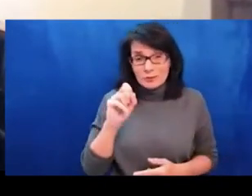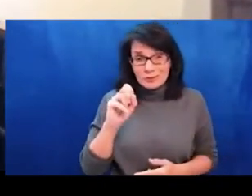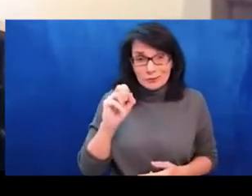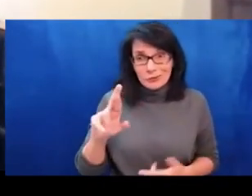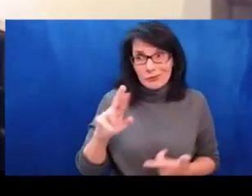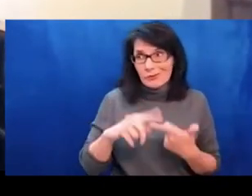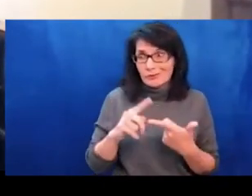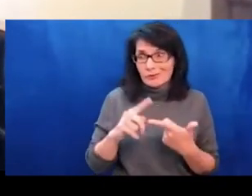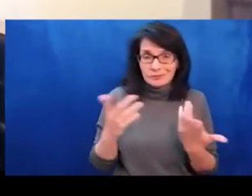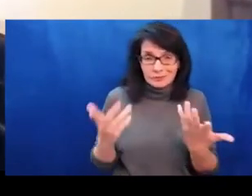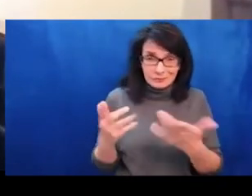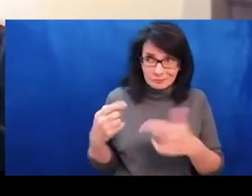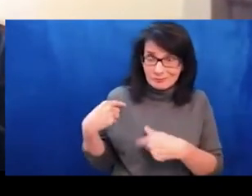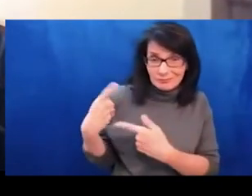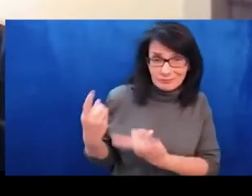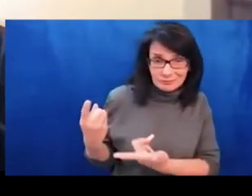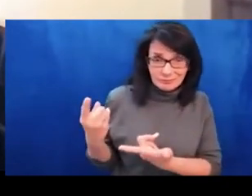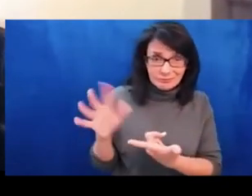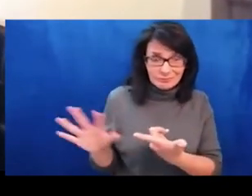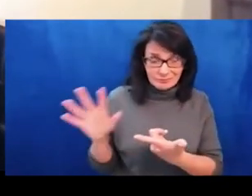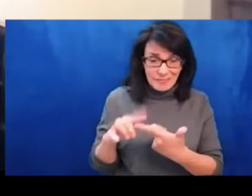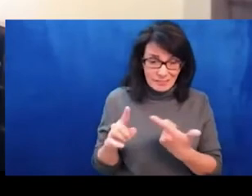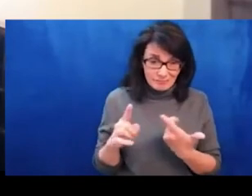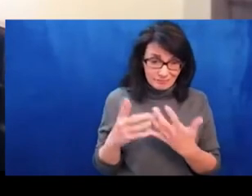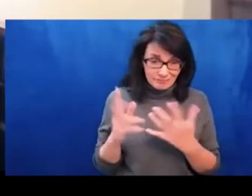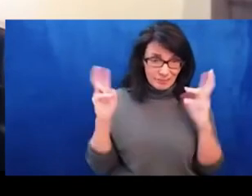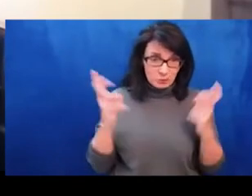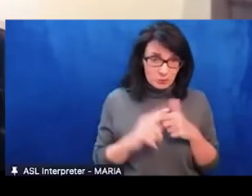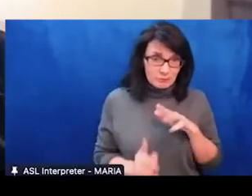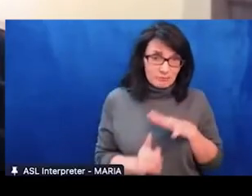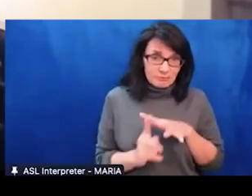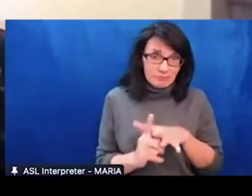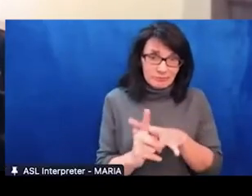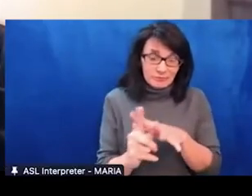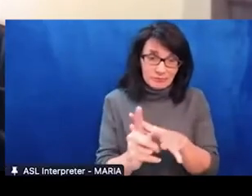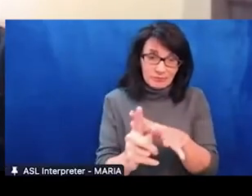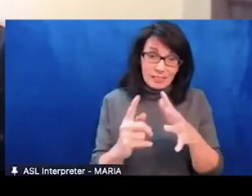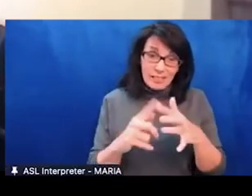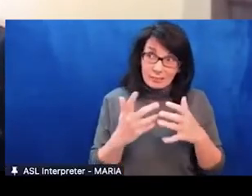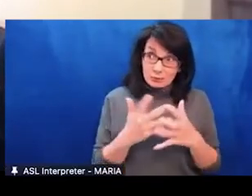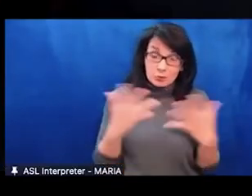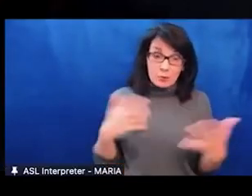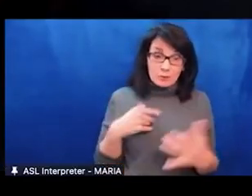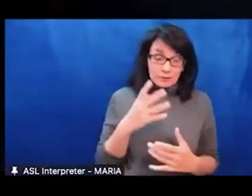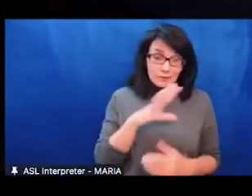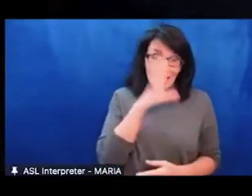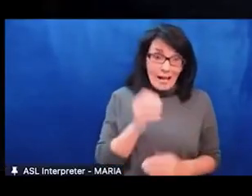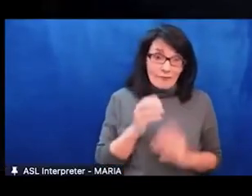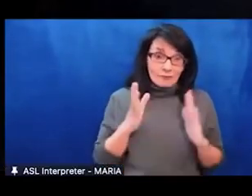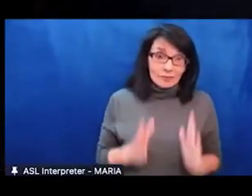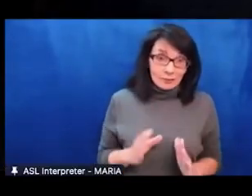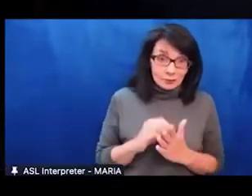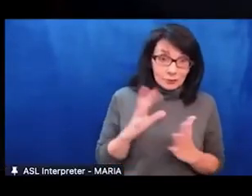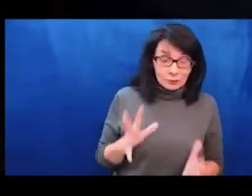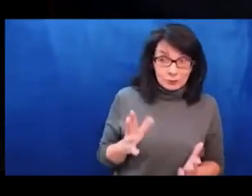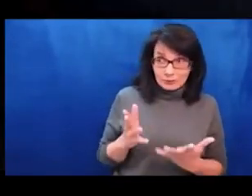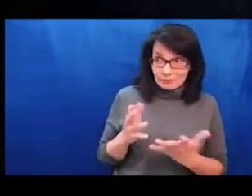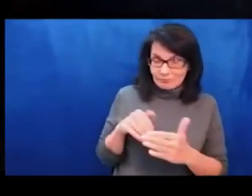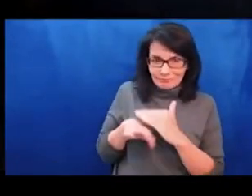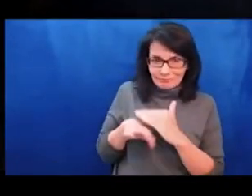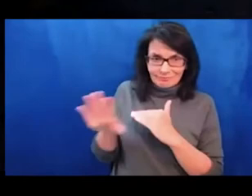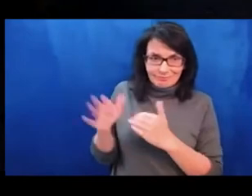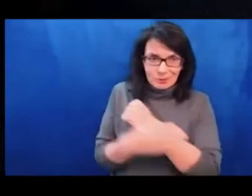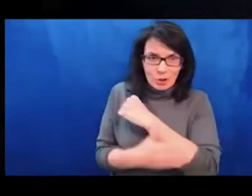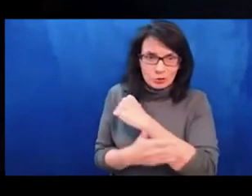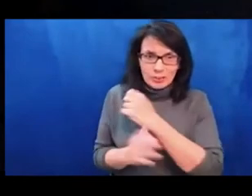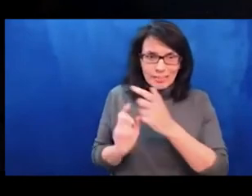of underscoring that, right? But like there's a race issue in Ukraine, not in Russia. Yeah. Thank you so much